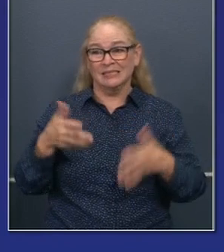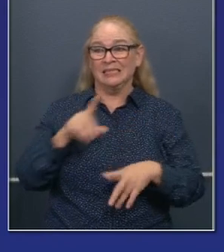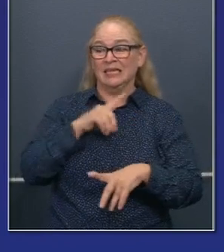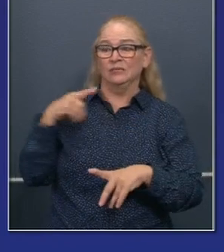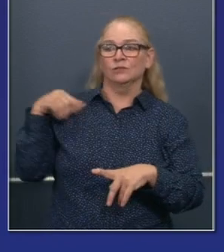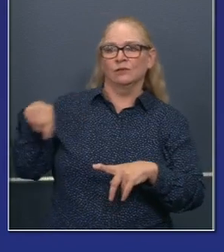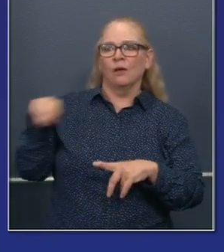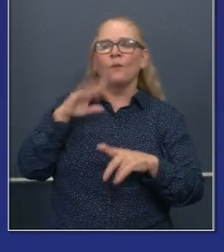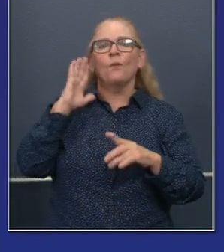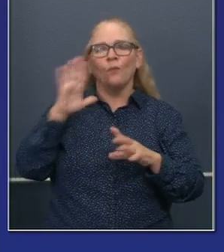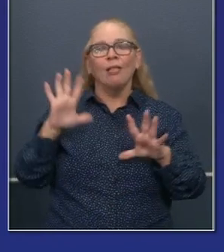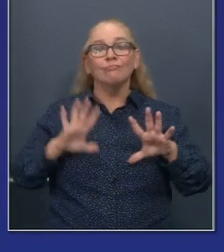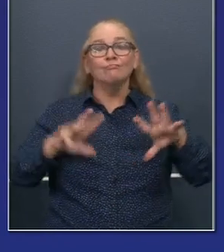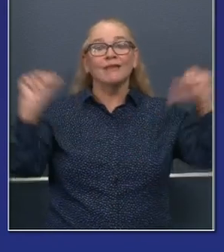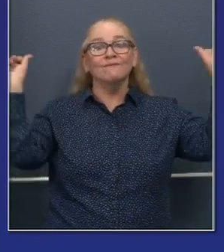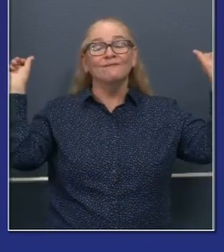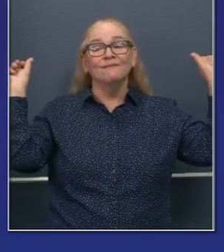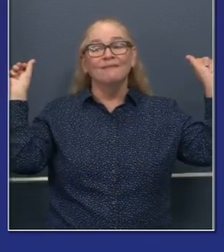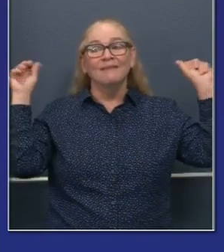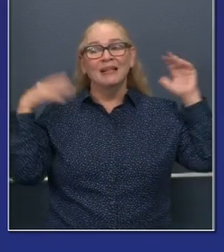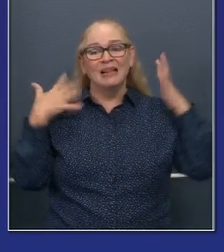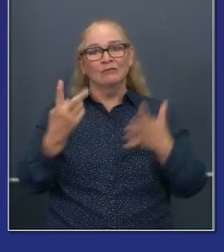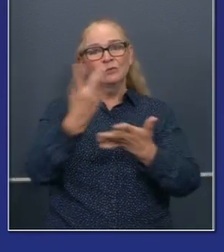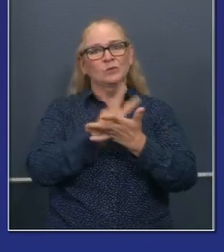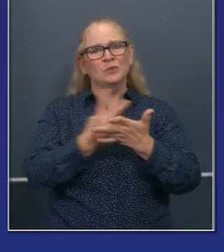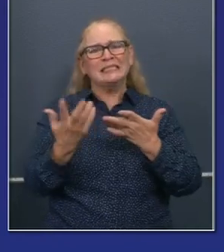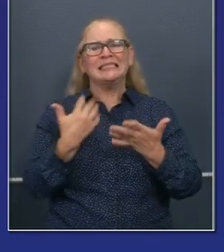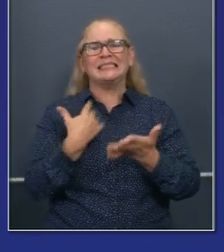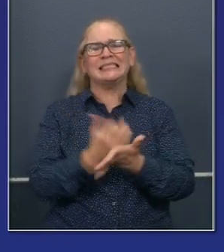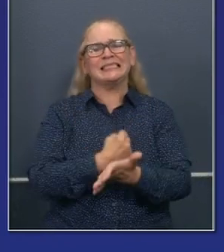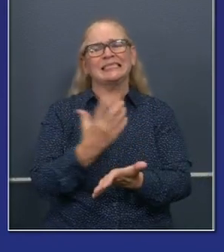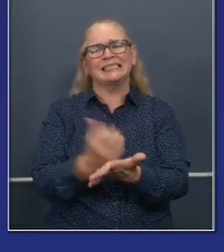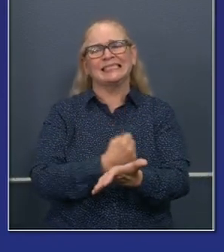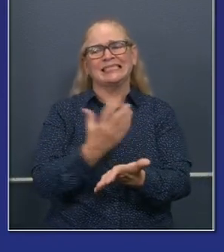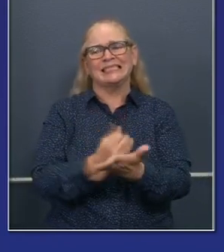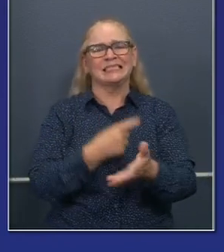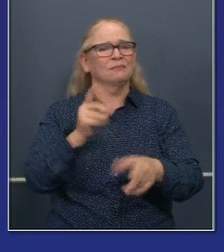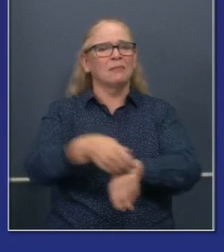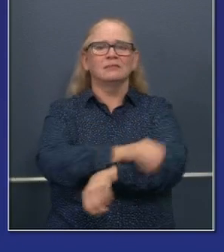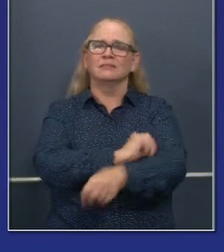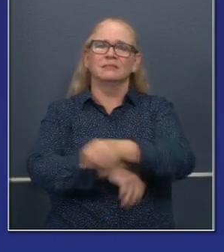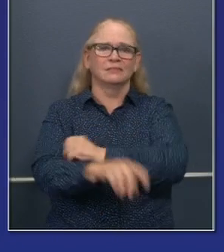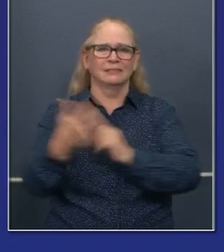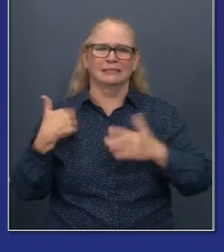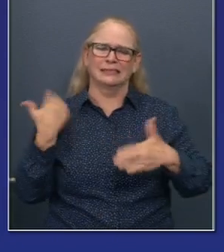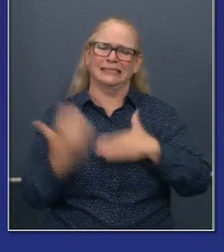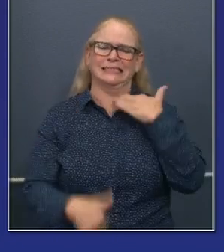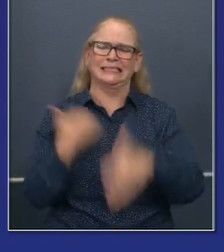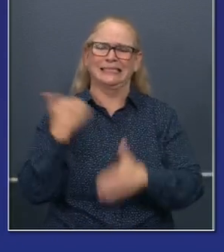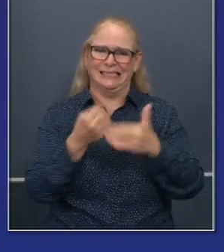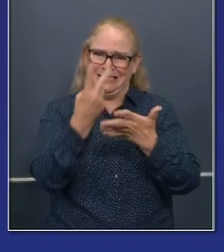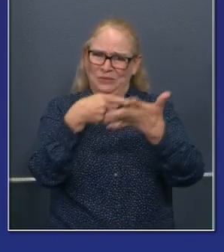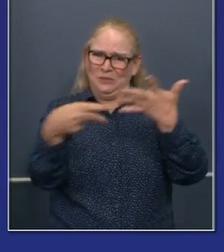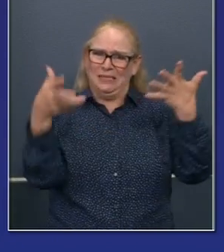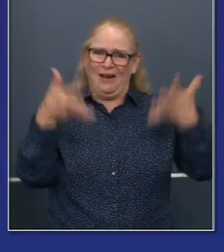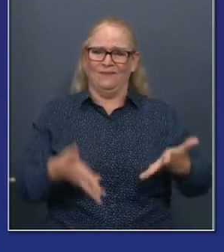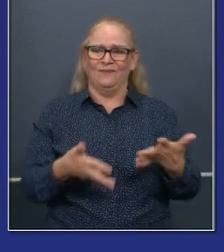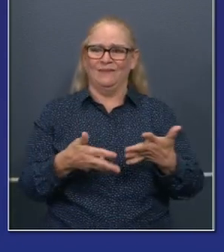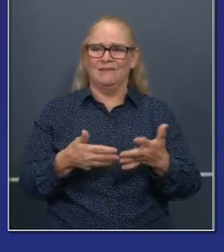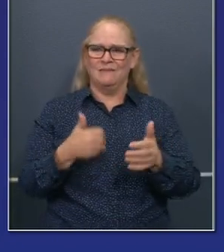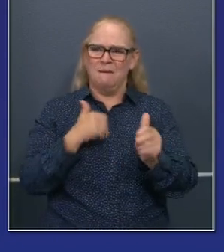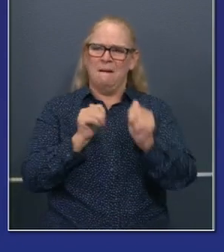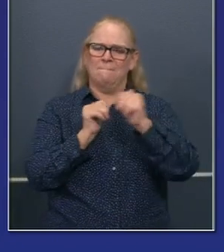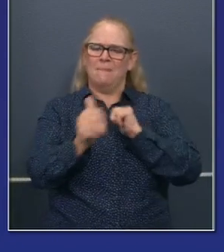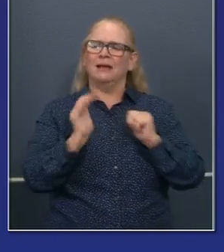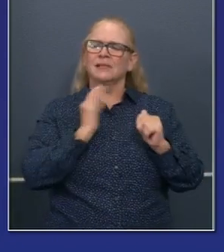We have been at work, but we ought to roll up our sleeves now and get this package across the finish line. So, A, I want to acknowledge